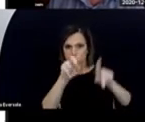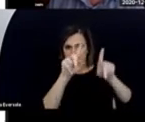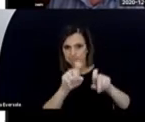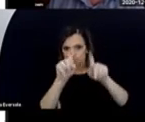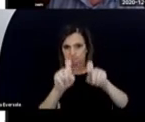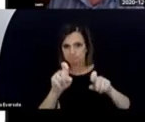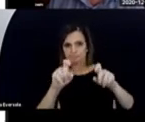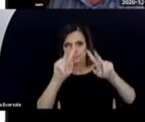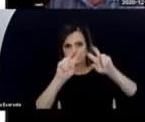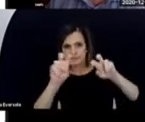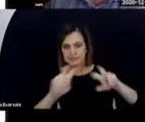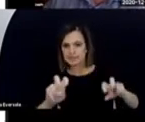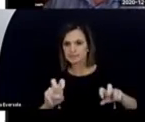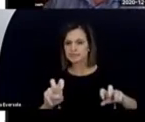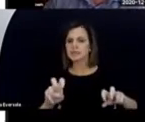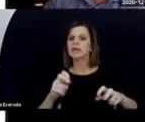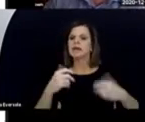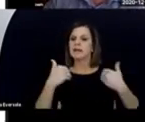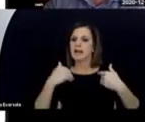And that's where